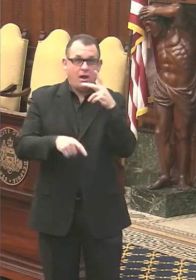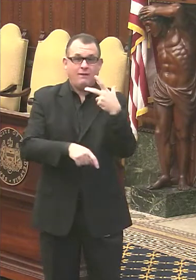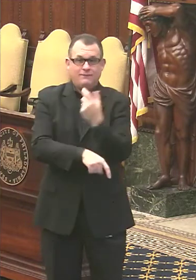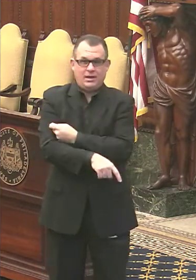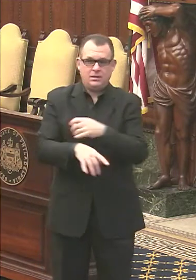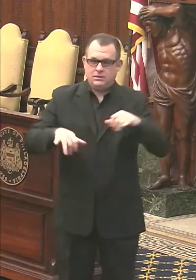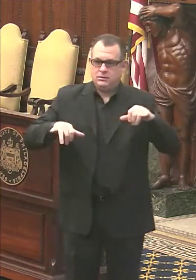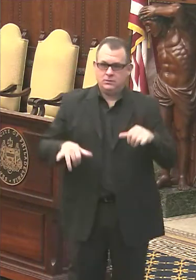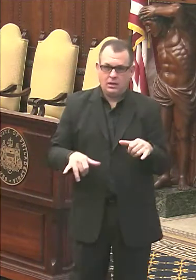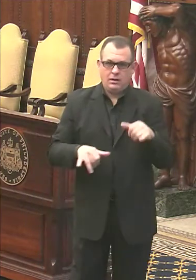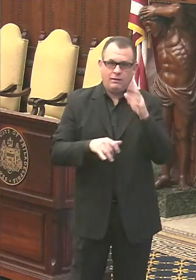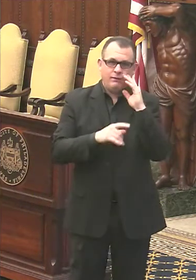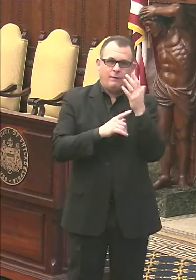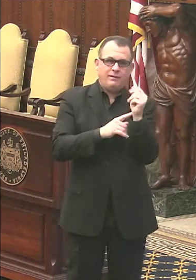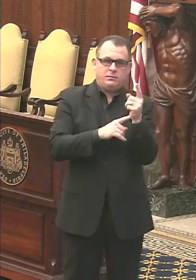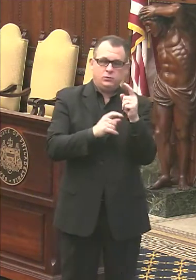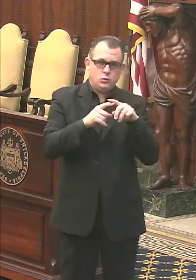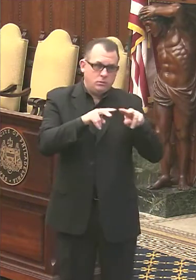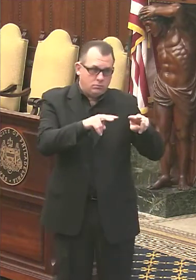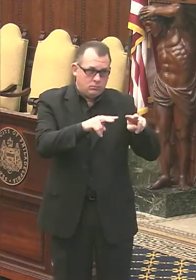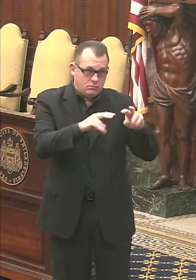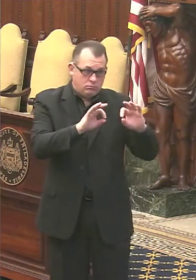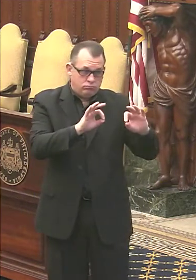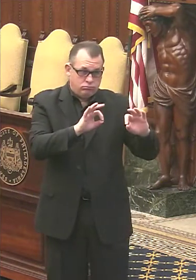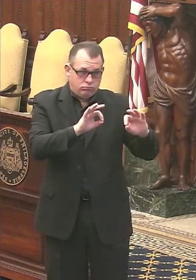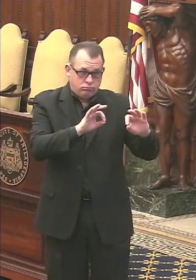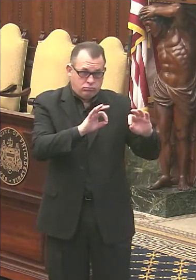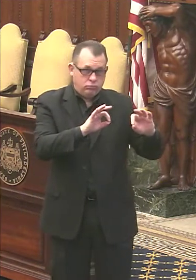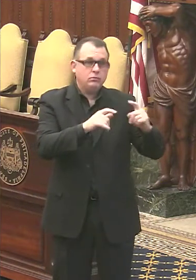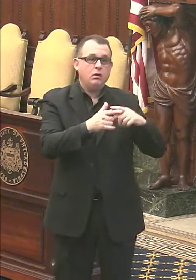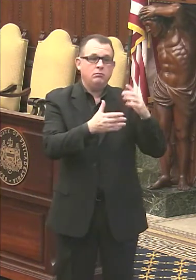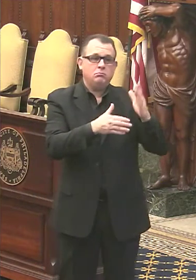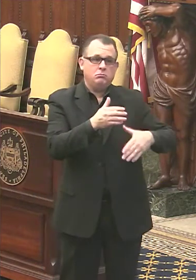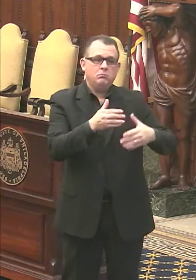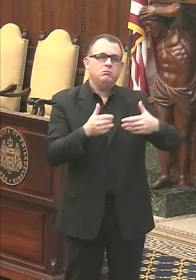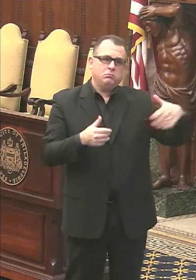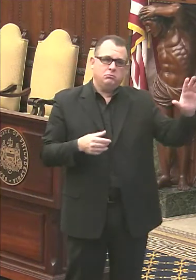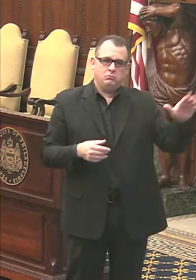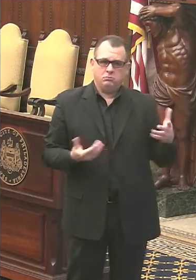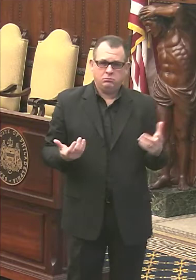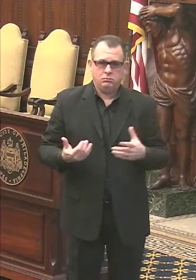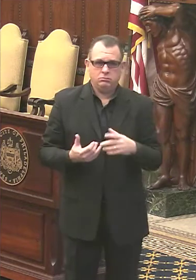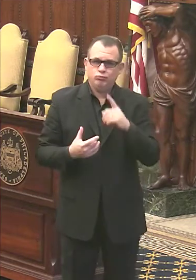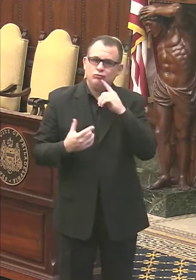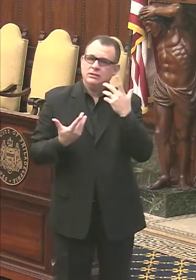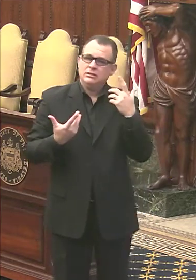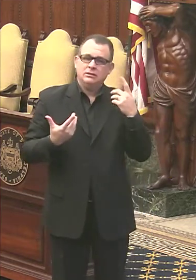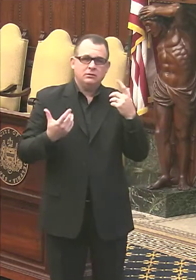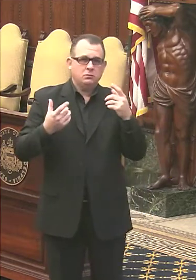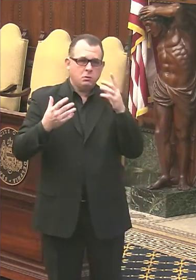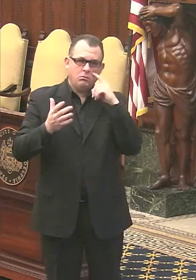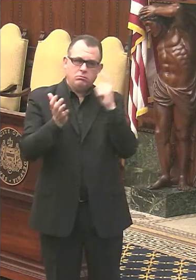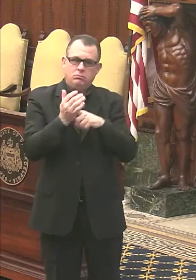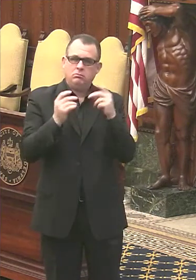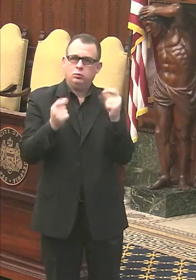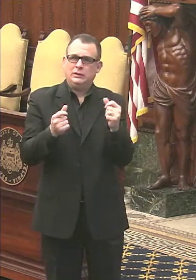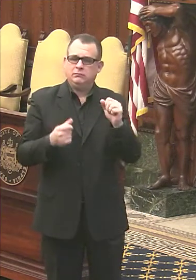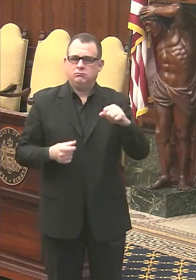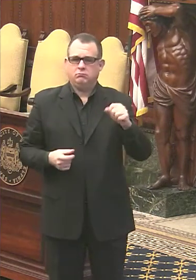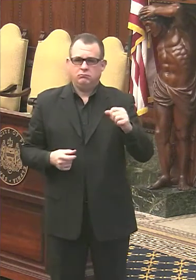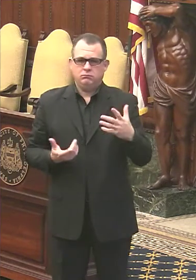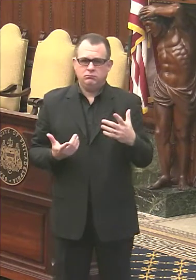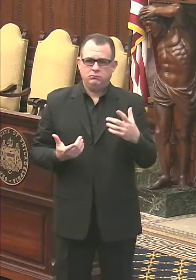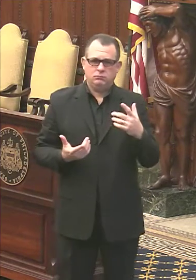period that's going to be bad. And if so, they're taken care of. Those problems that have occurred have been very rare. And so just for clarity,